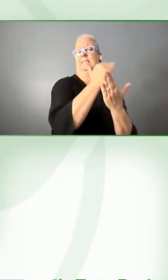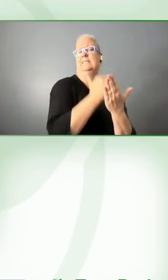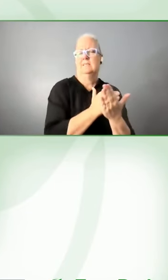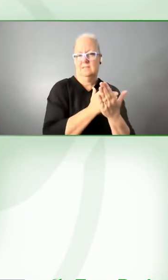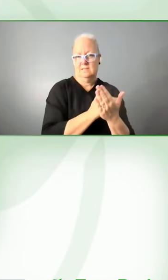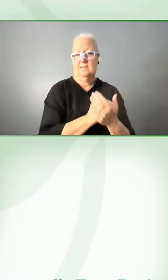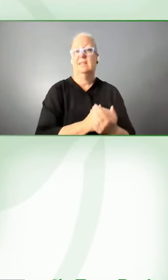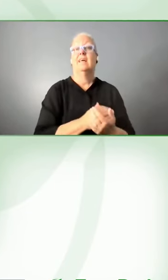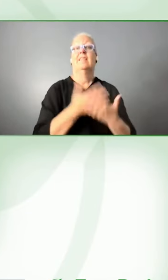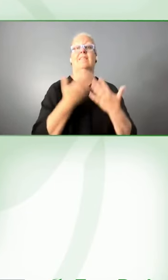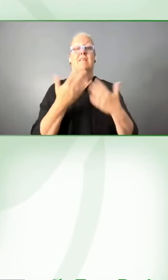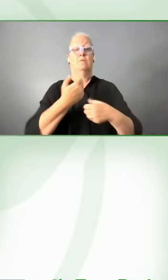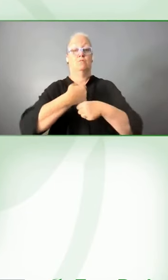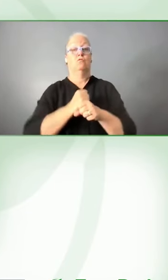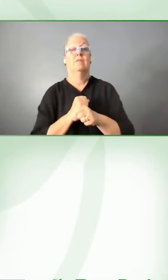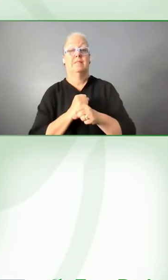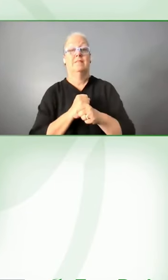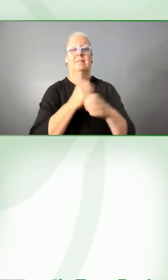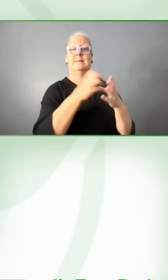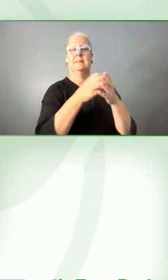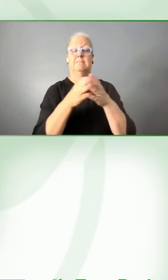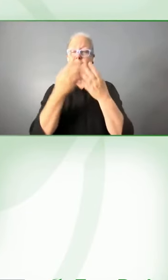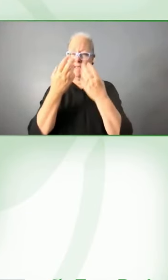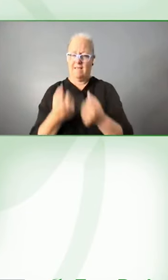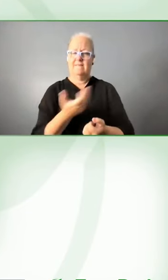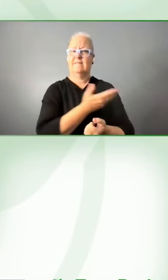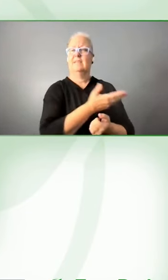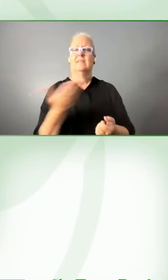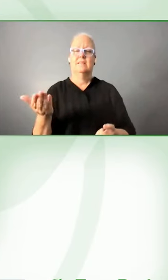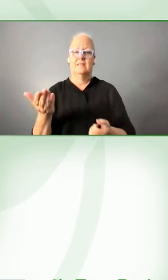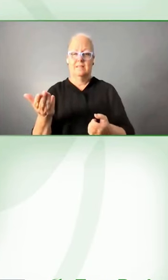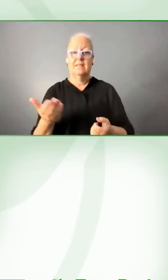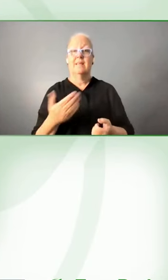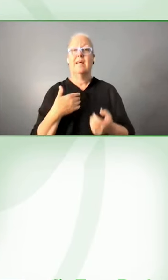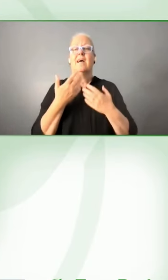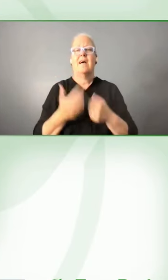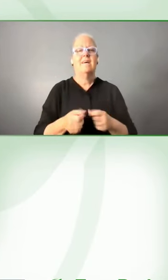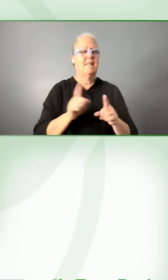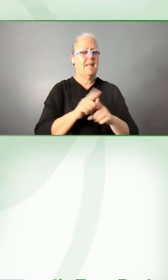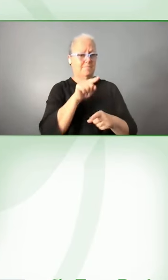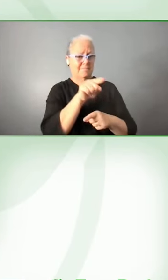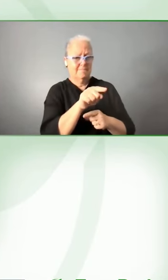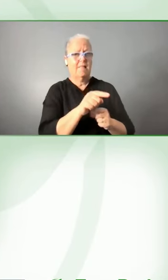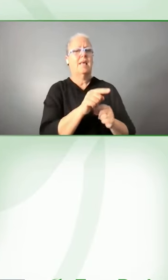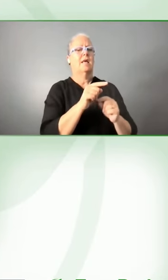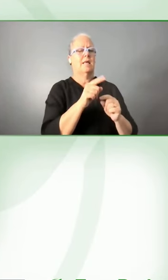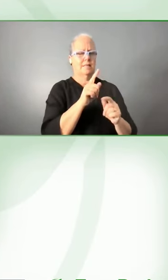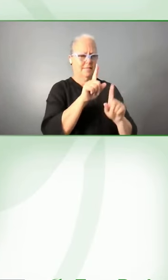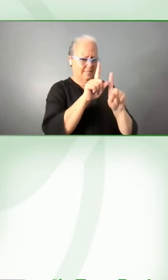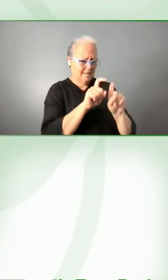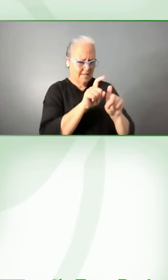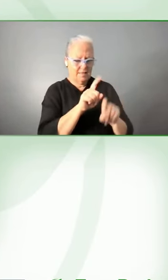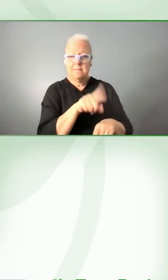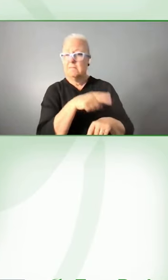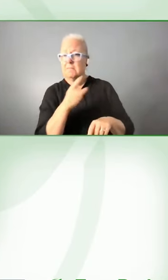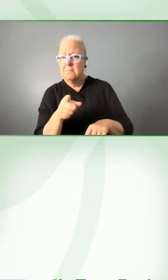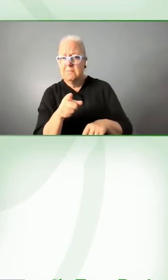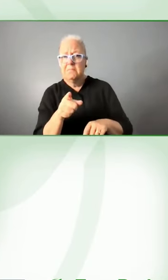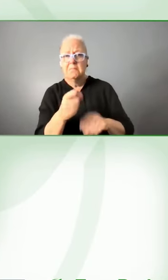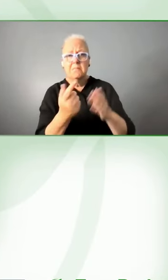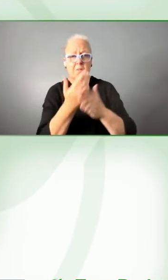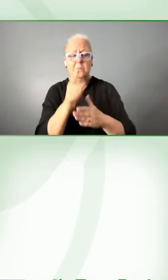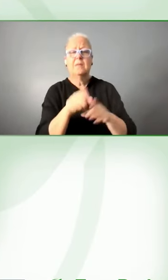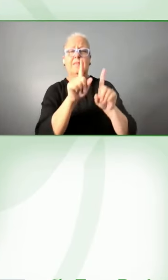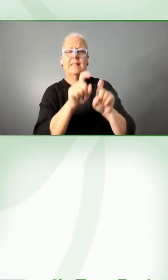we introduce constant regress testing model for all functions. Besides, there is a rule that none